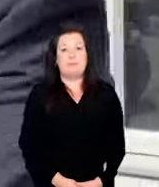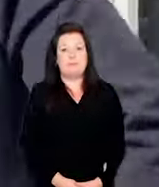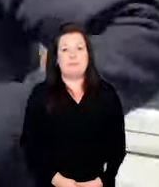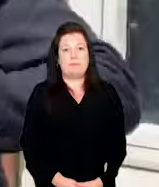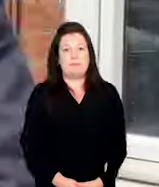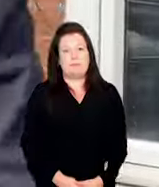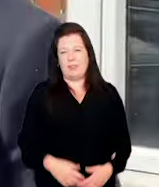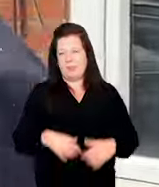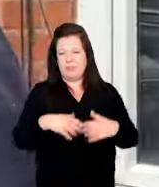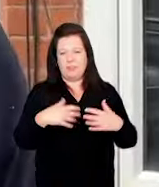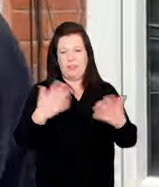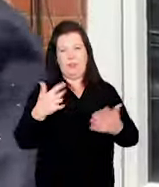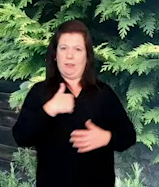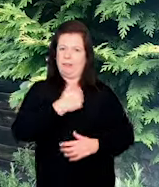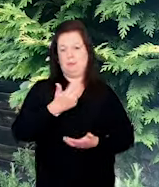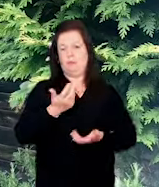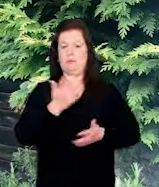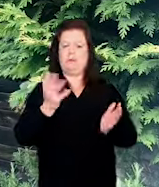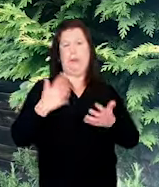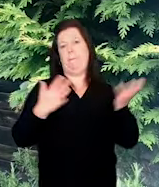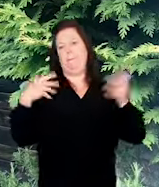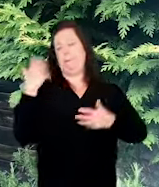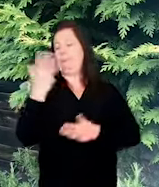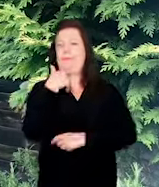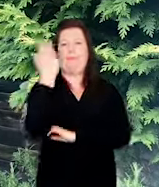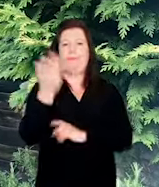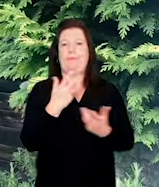Yes, of course! I just...